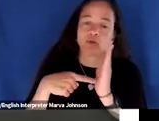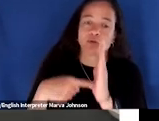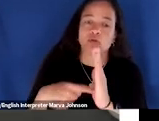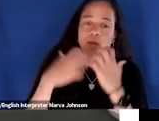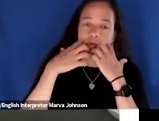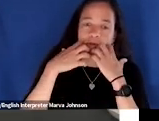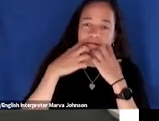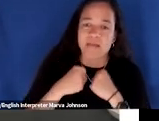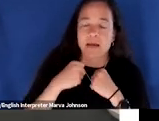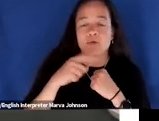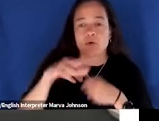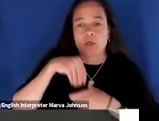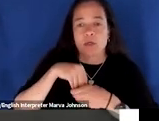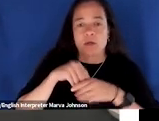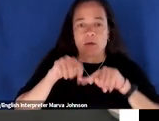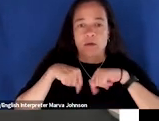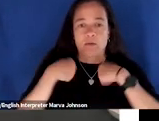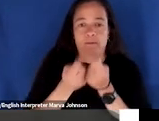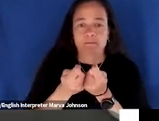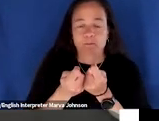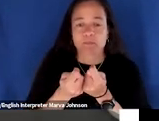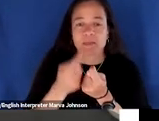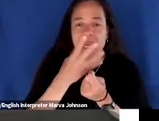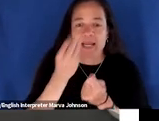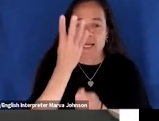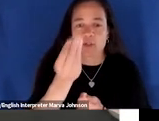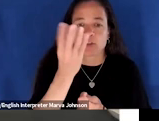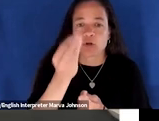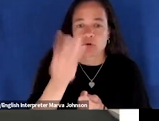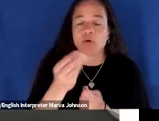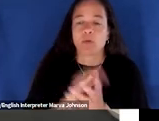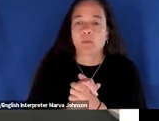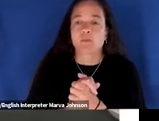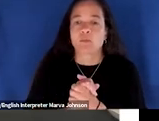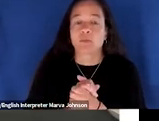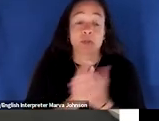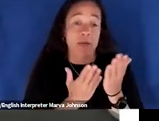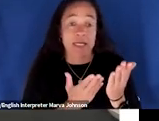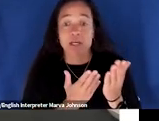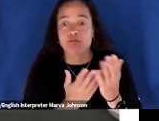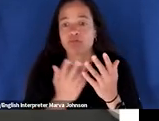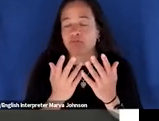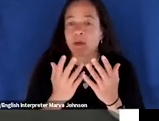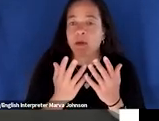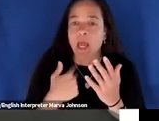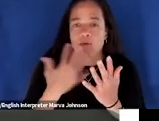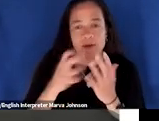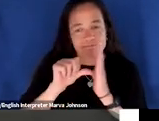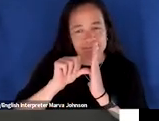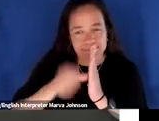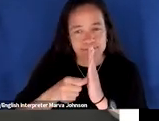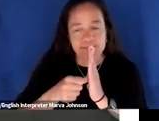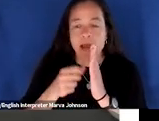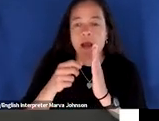internal audiences and to your external audiences so here again i want to stress part of the effectiveness of a very straightforward